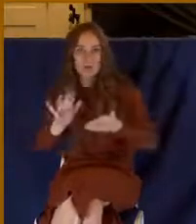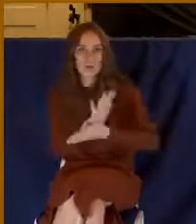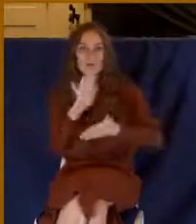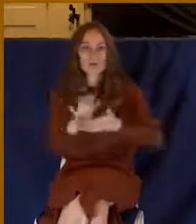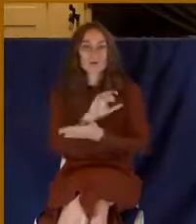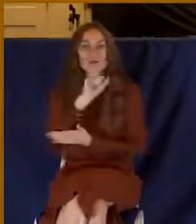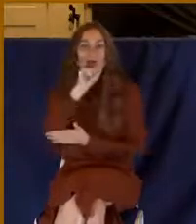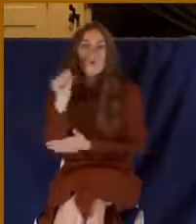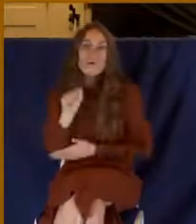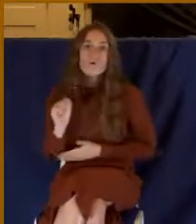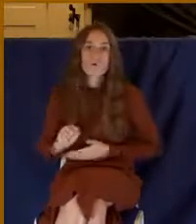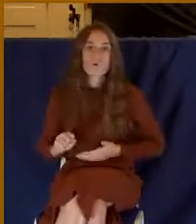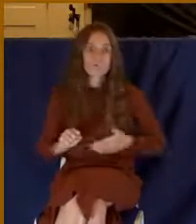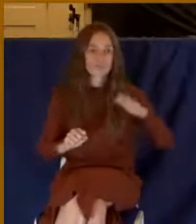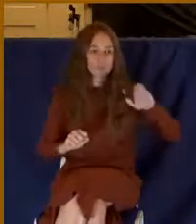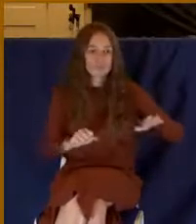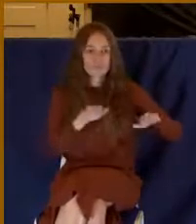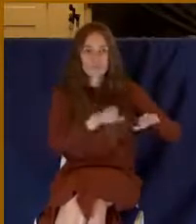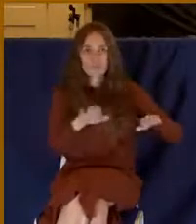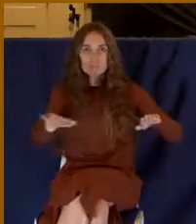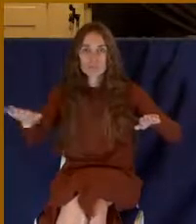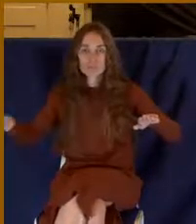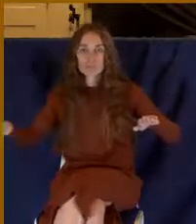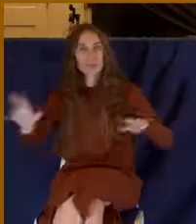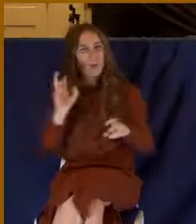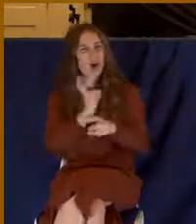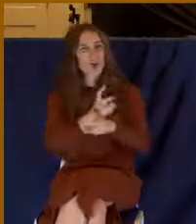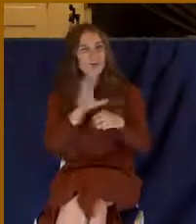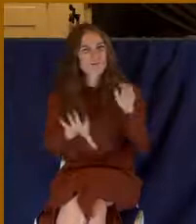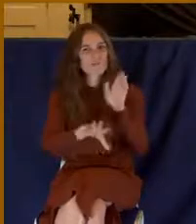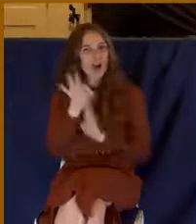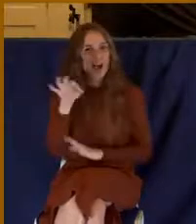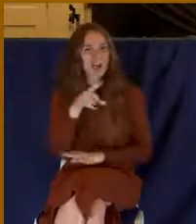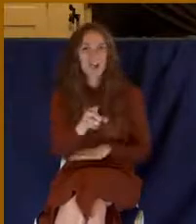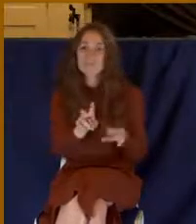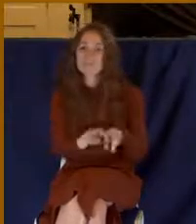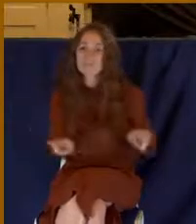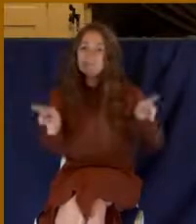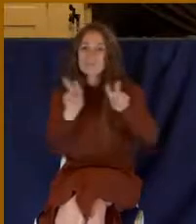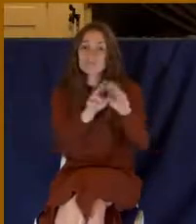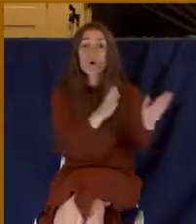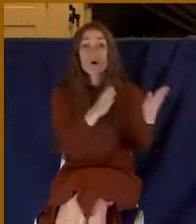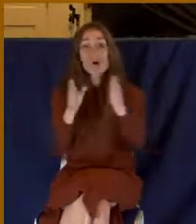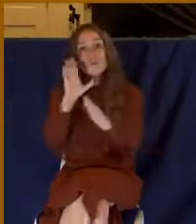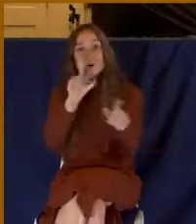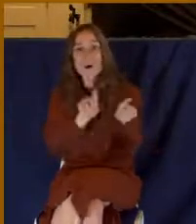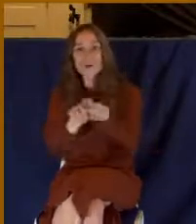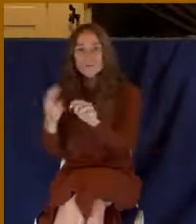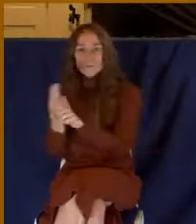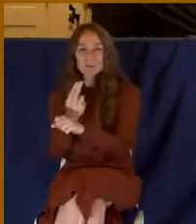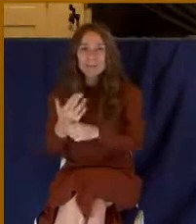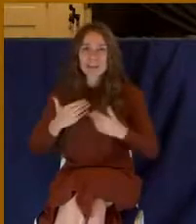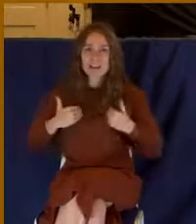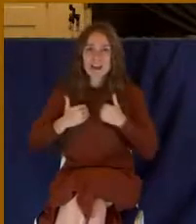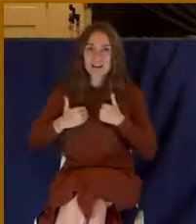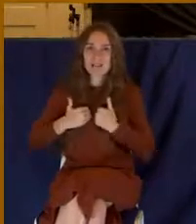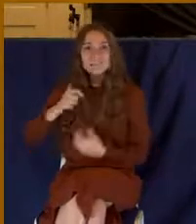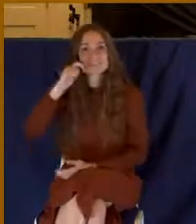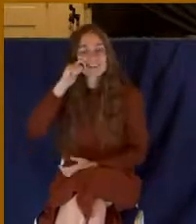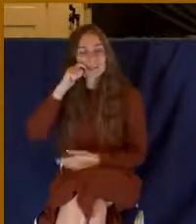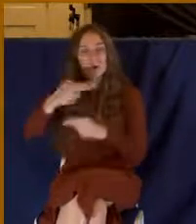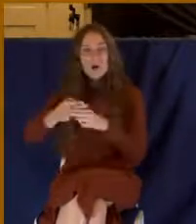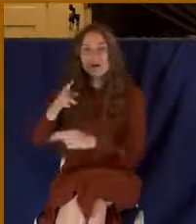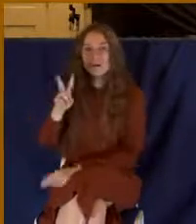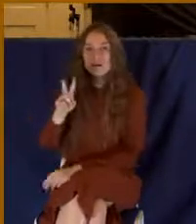hard to get your hands on a lot of that kind of paper. They would also use animal skin. They called it vellum. And both were fairly